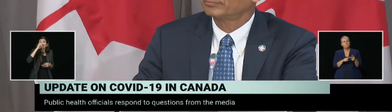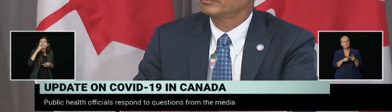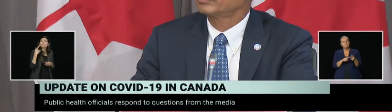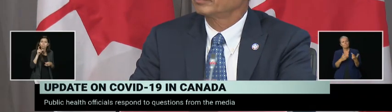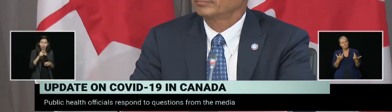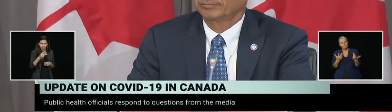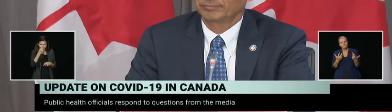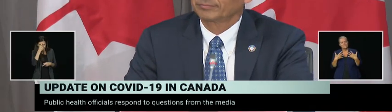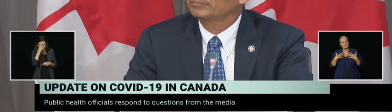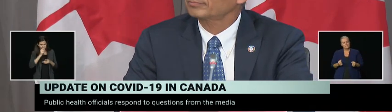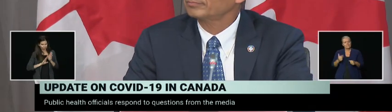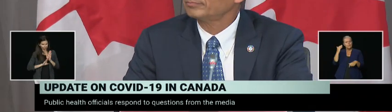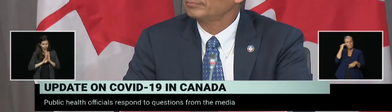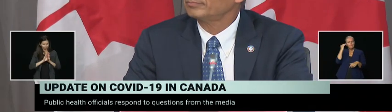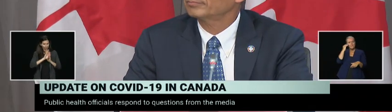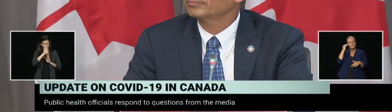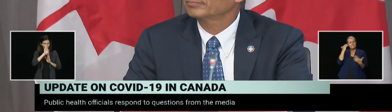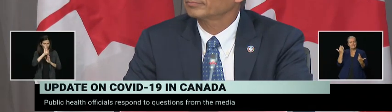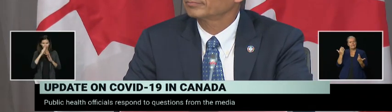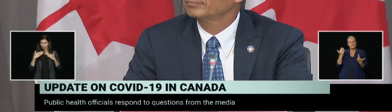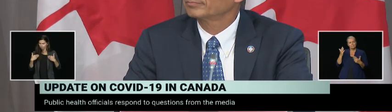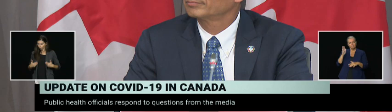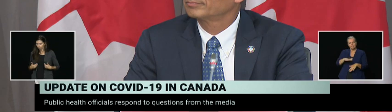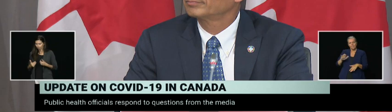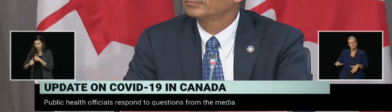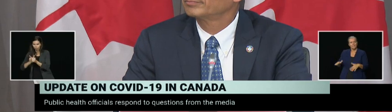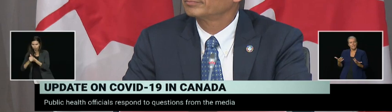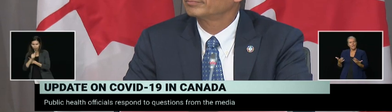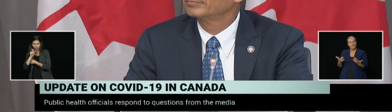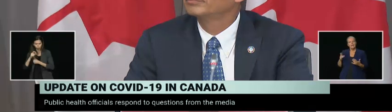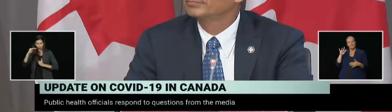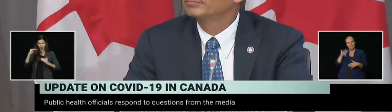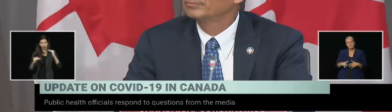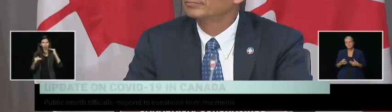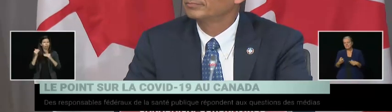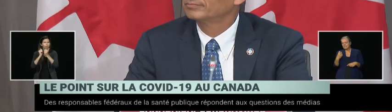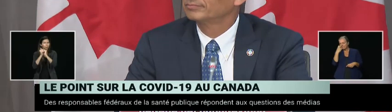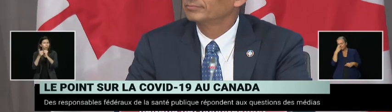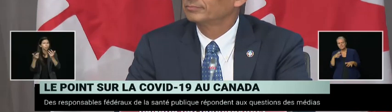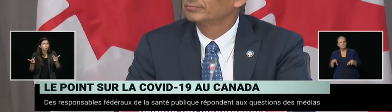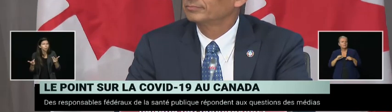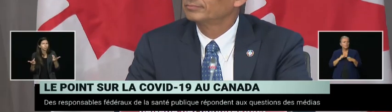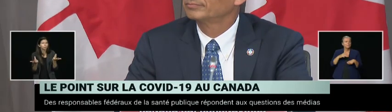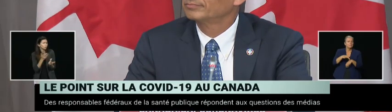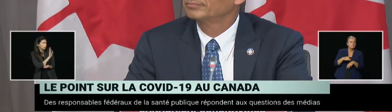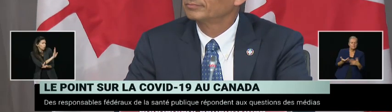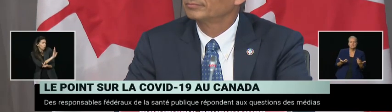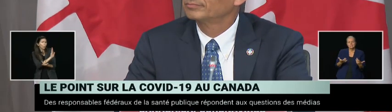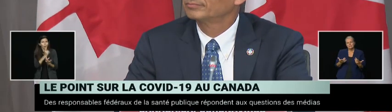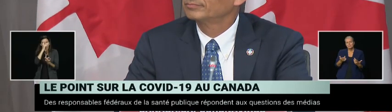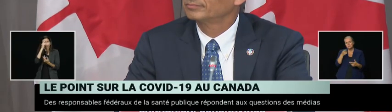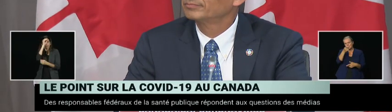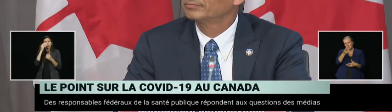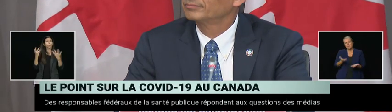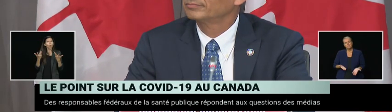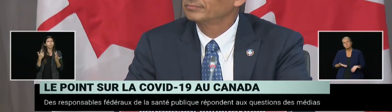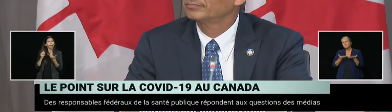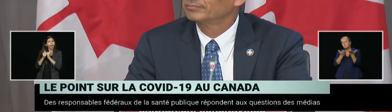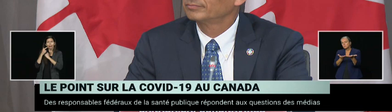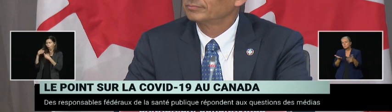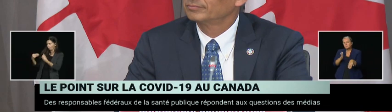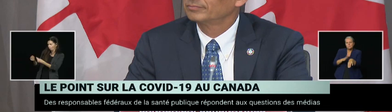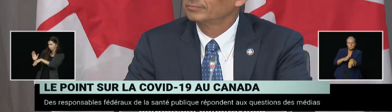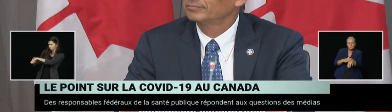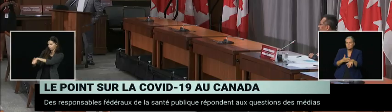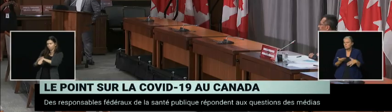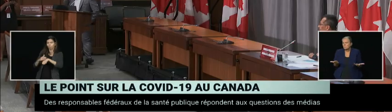so I wonder how you would counsel people to take that all into effect as they're considering, one, how school boards are putting together these plans, and